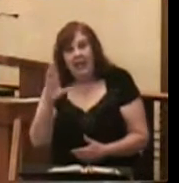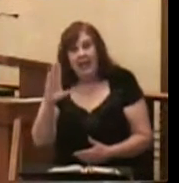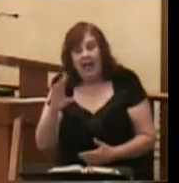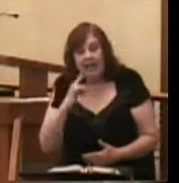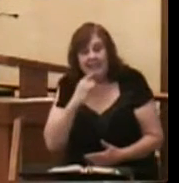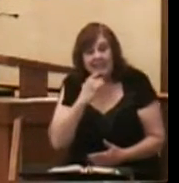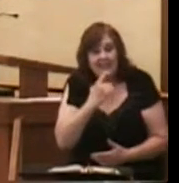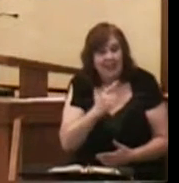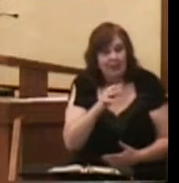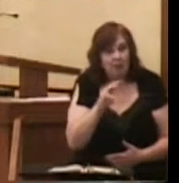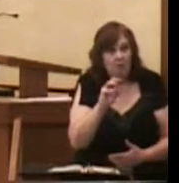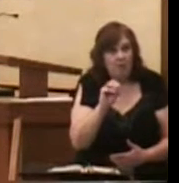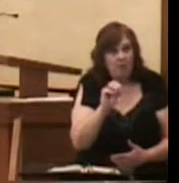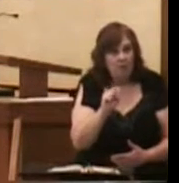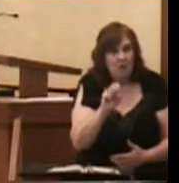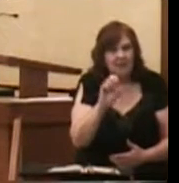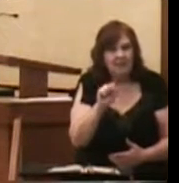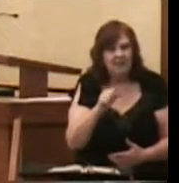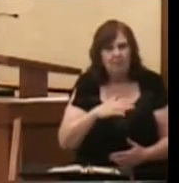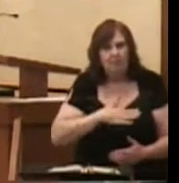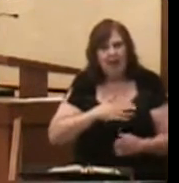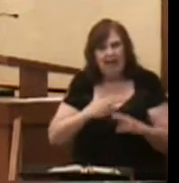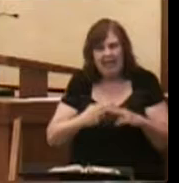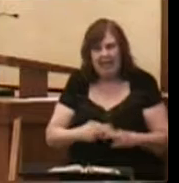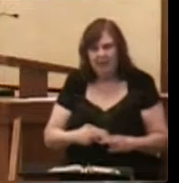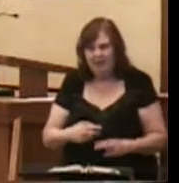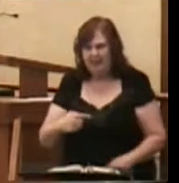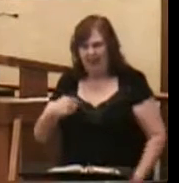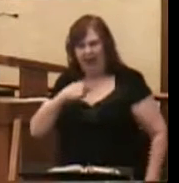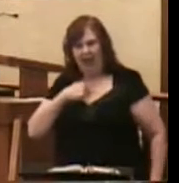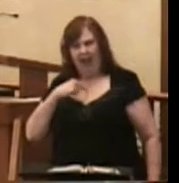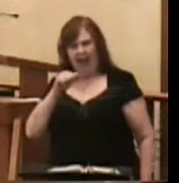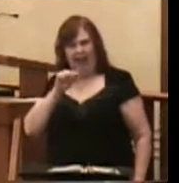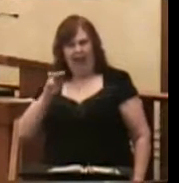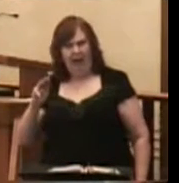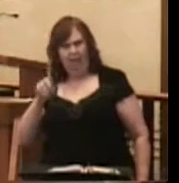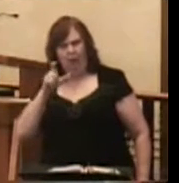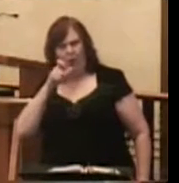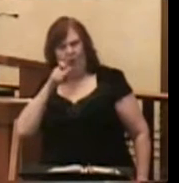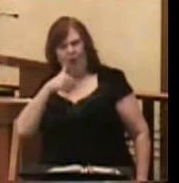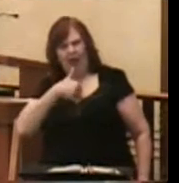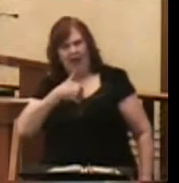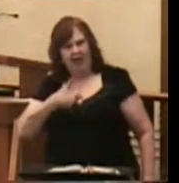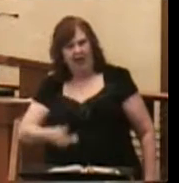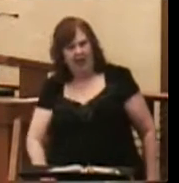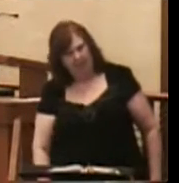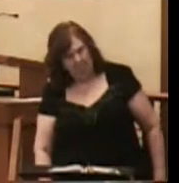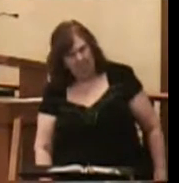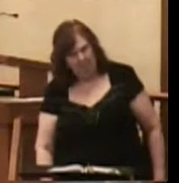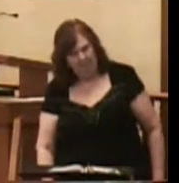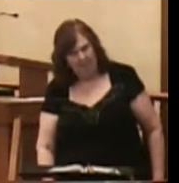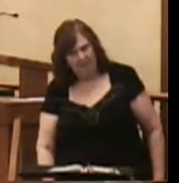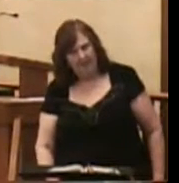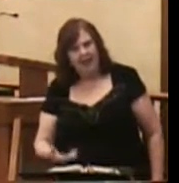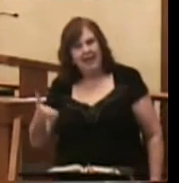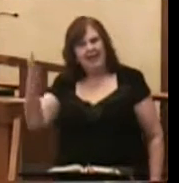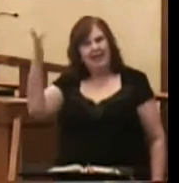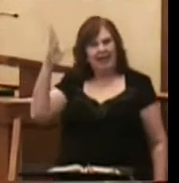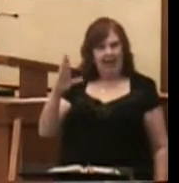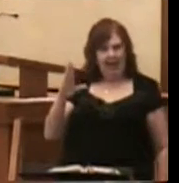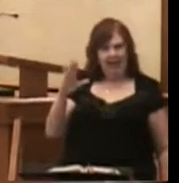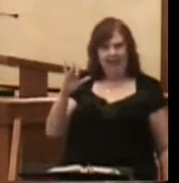Moses to tell the people that his name is, I am who I am. God